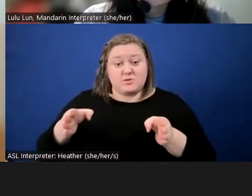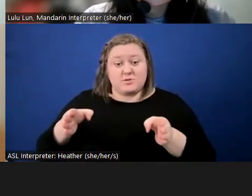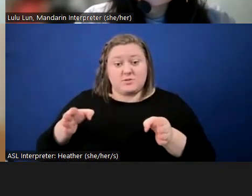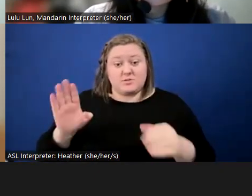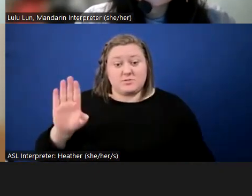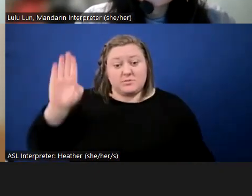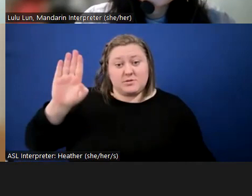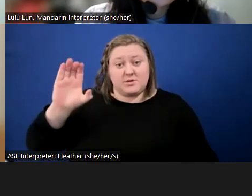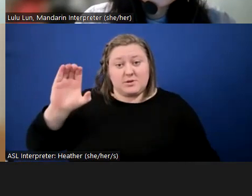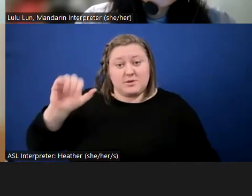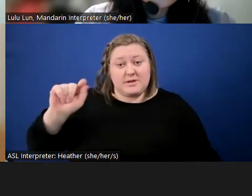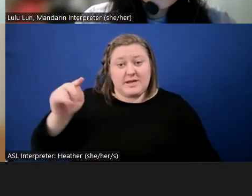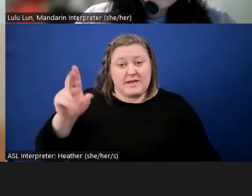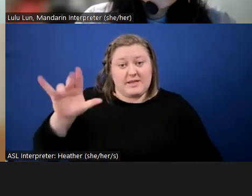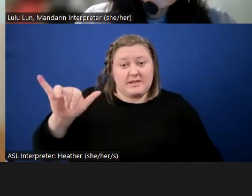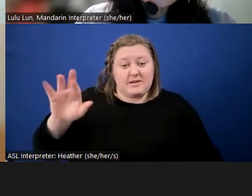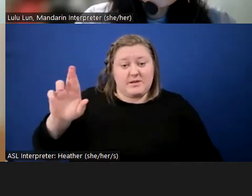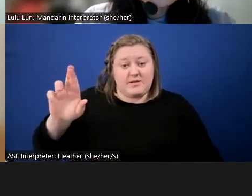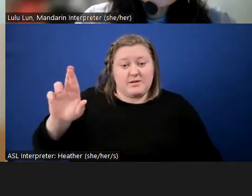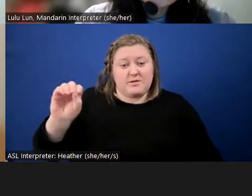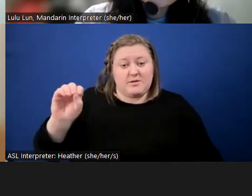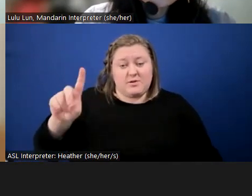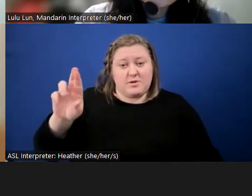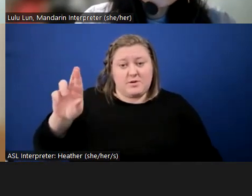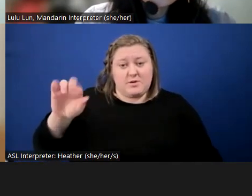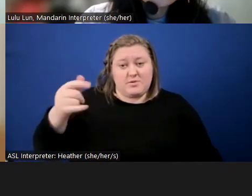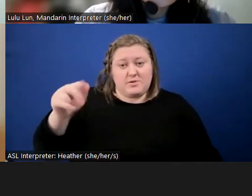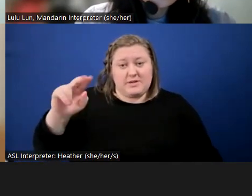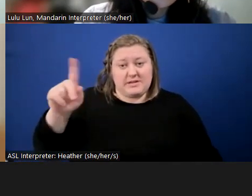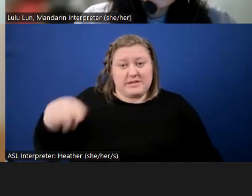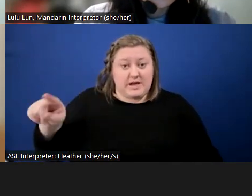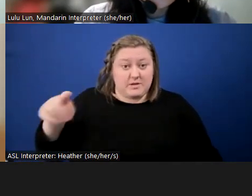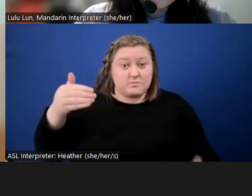Kathy, what a request. I will promote you to panelists.